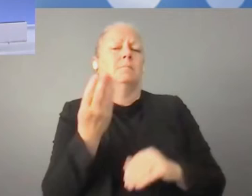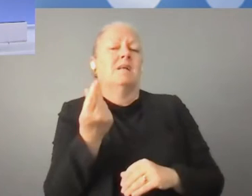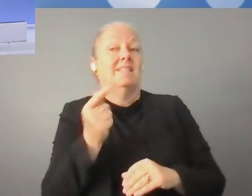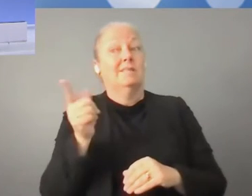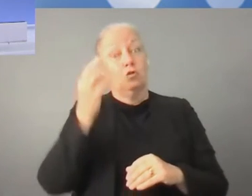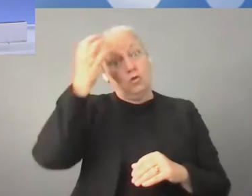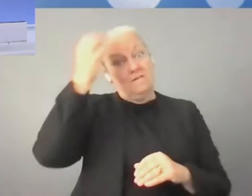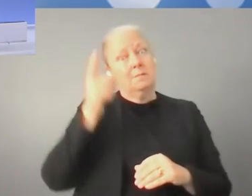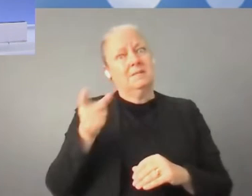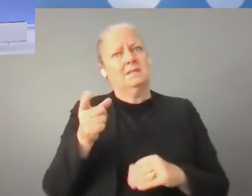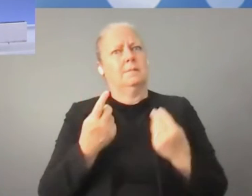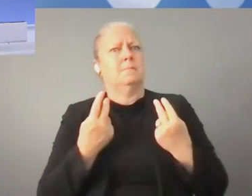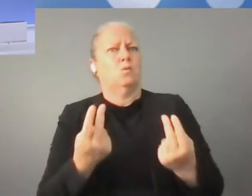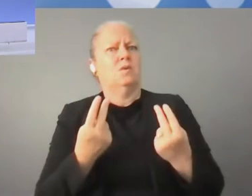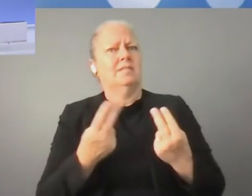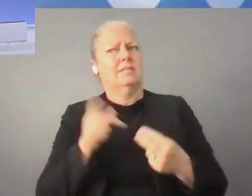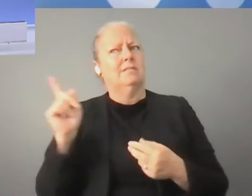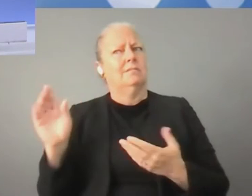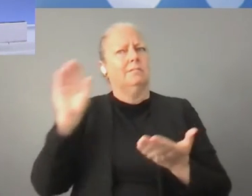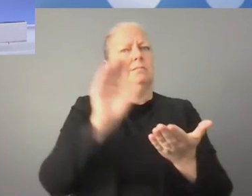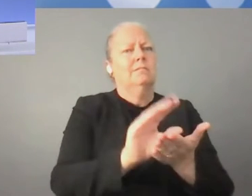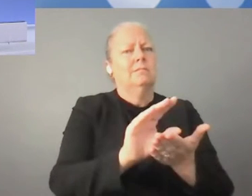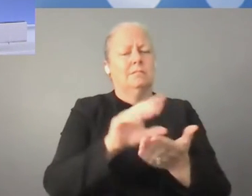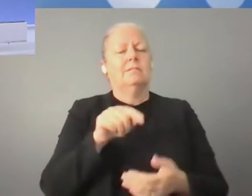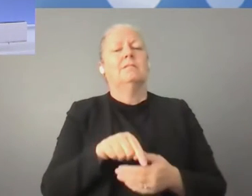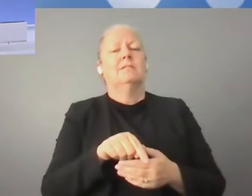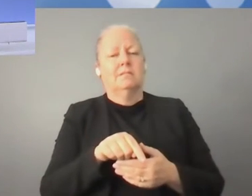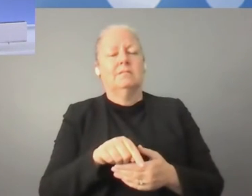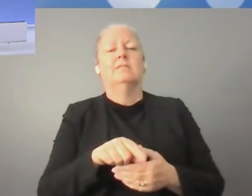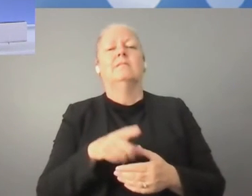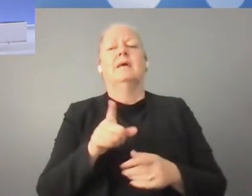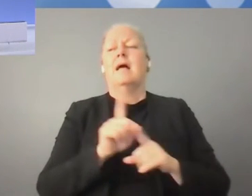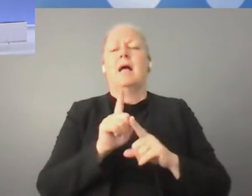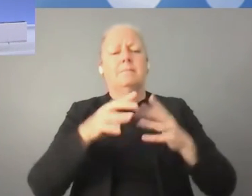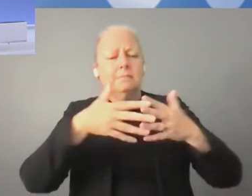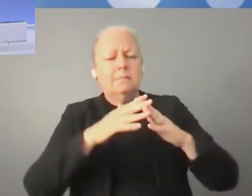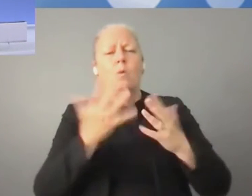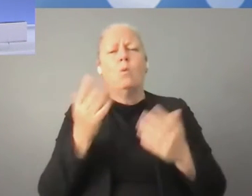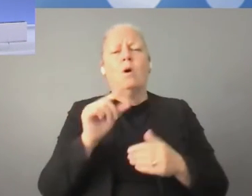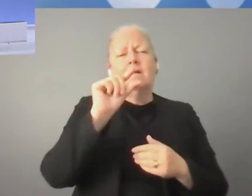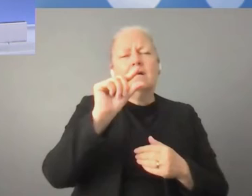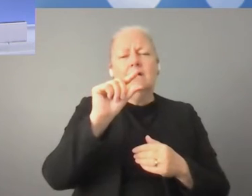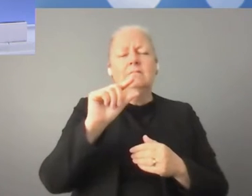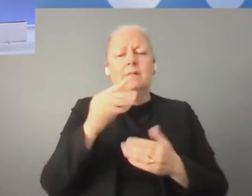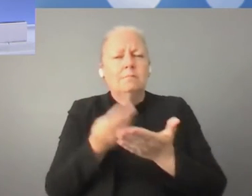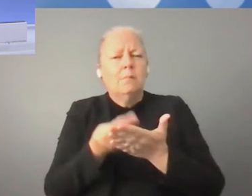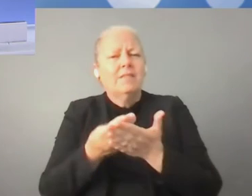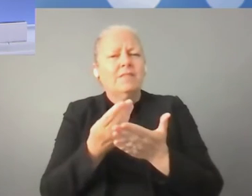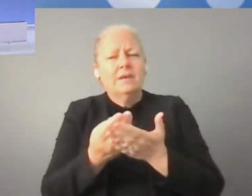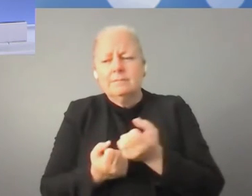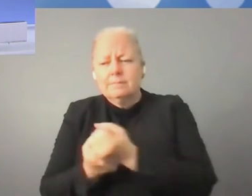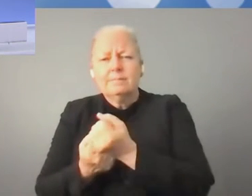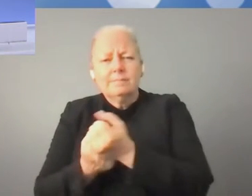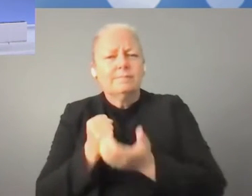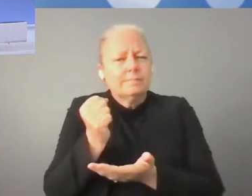important, not only on the maybe very first stage as a start-ups and small grants, but also on the little bit higher tickets,